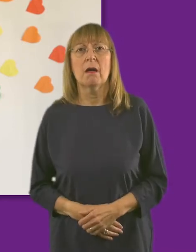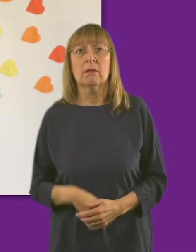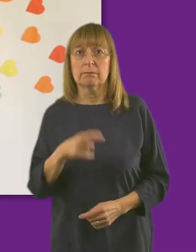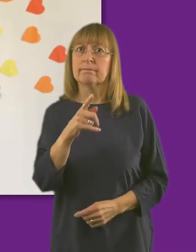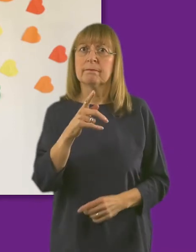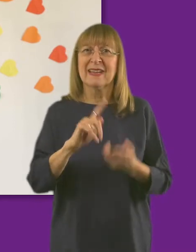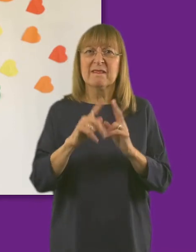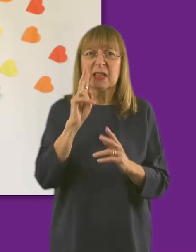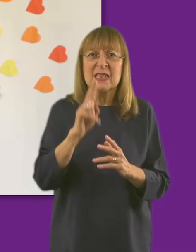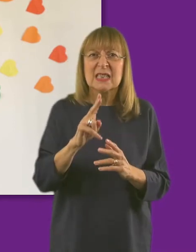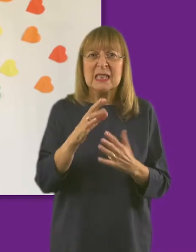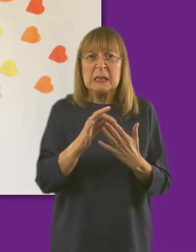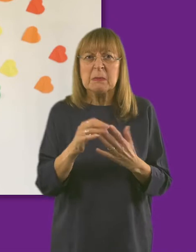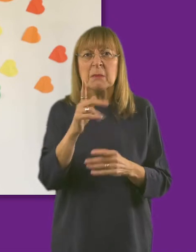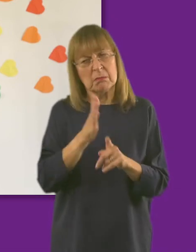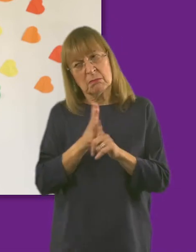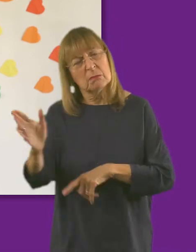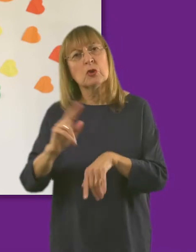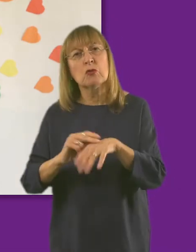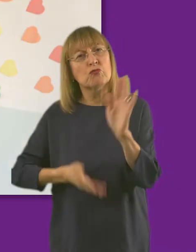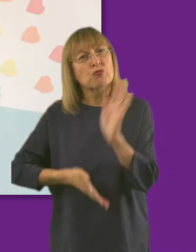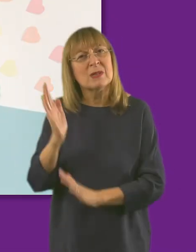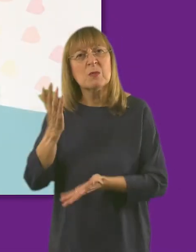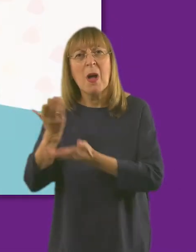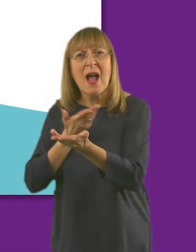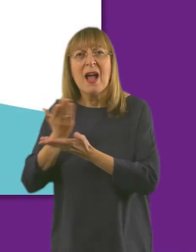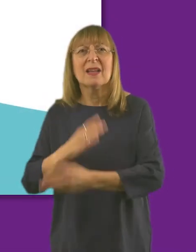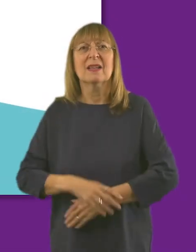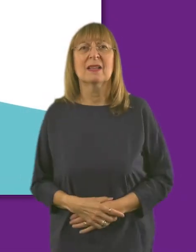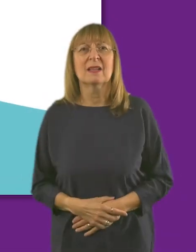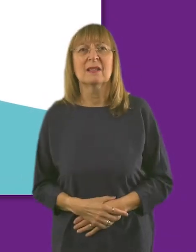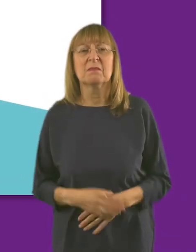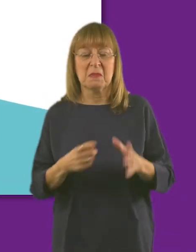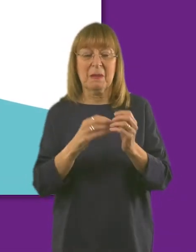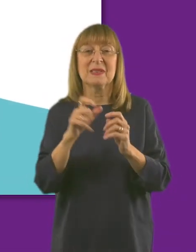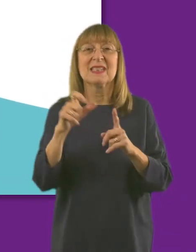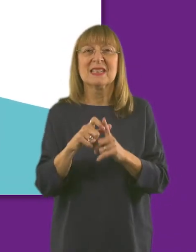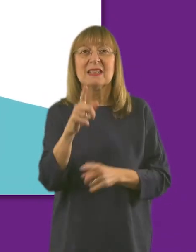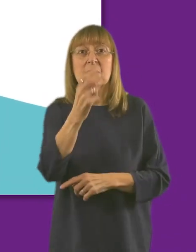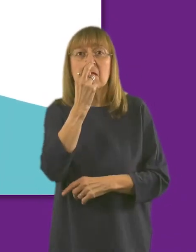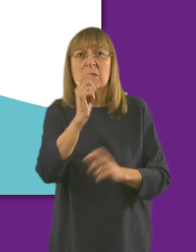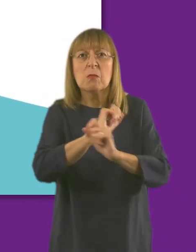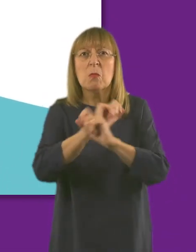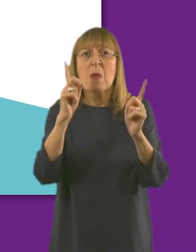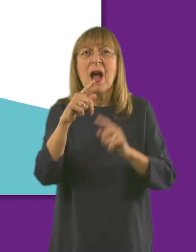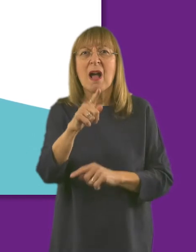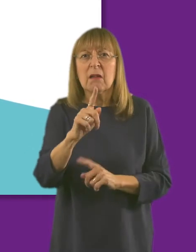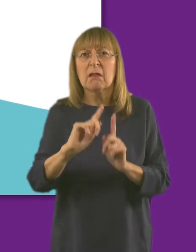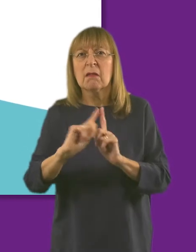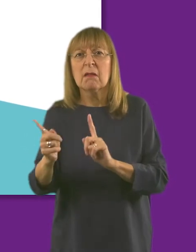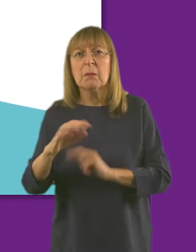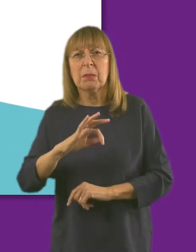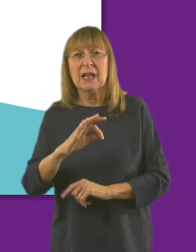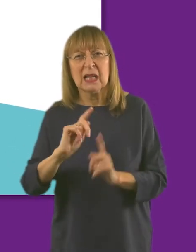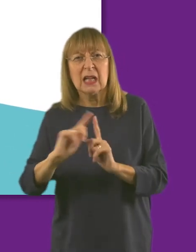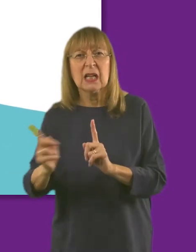to your GP as early as possible if you notice any of the following symptoms. A. Awake at night. Are you waking up at night to have a pee